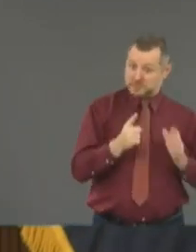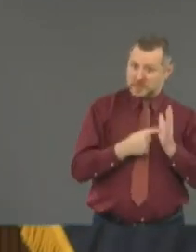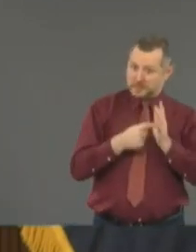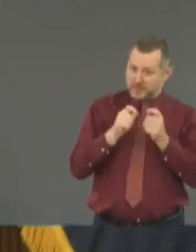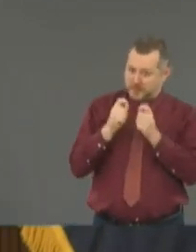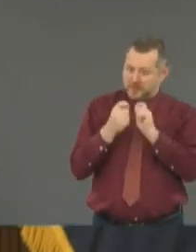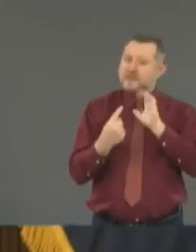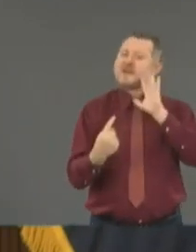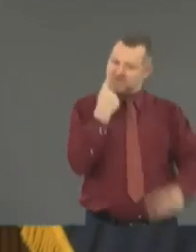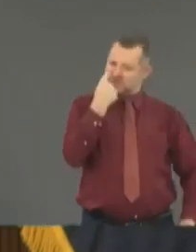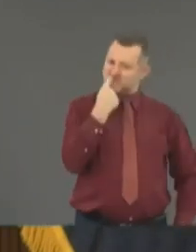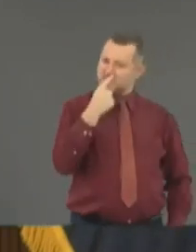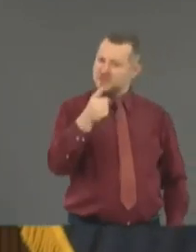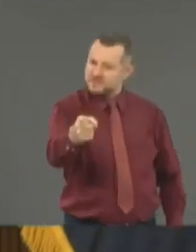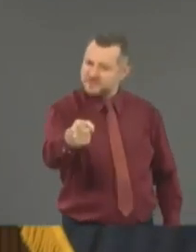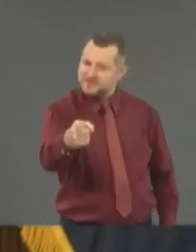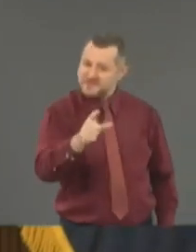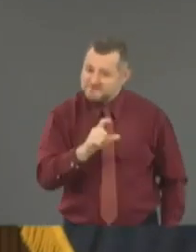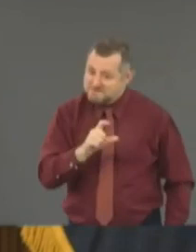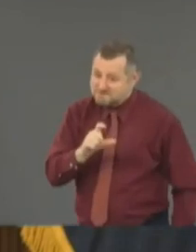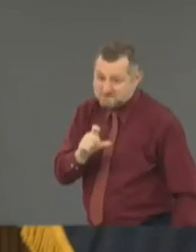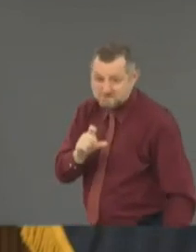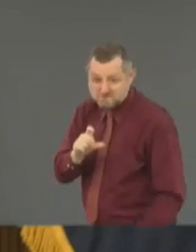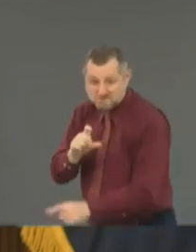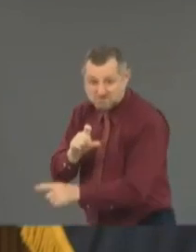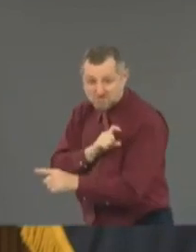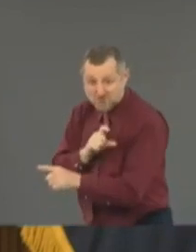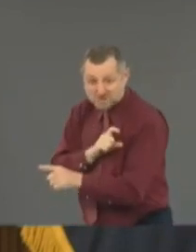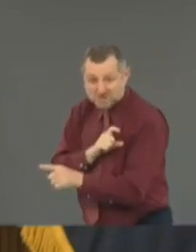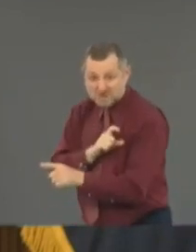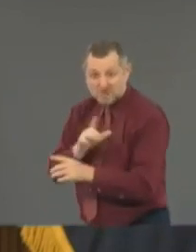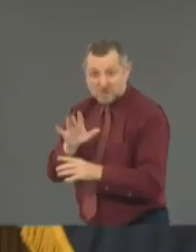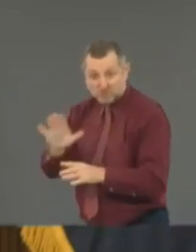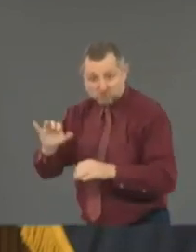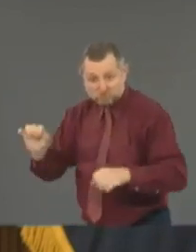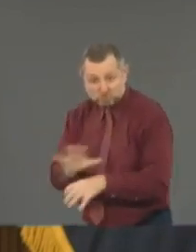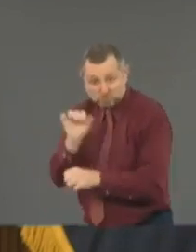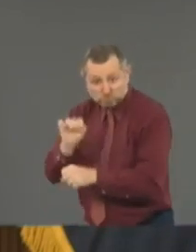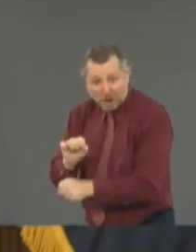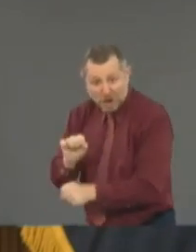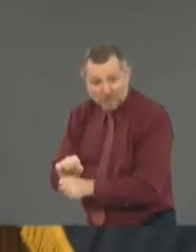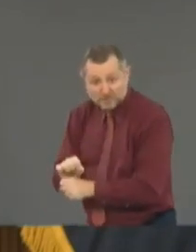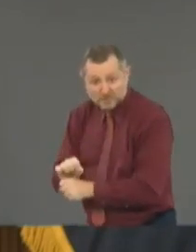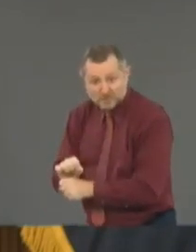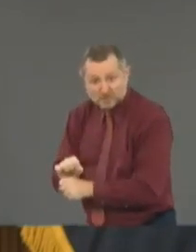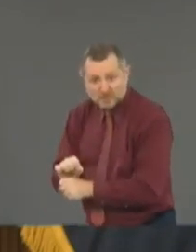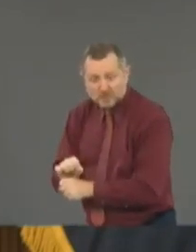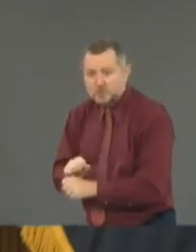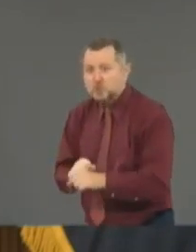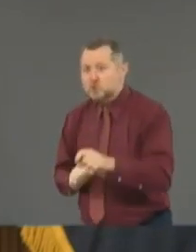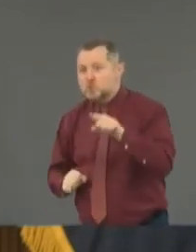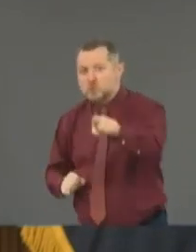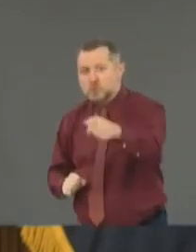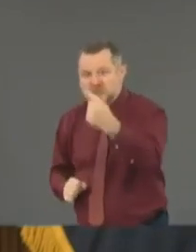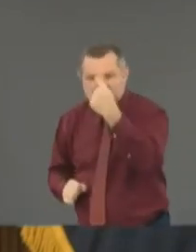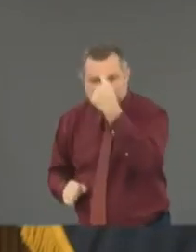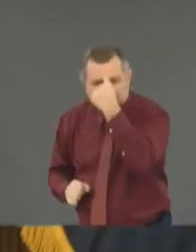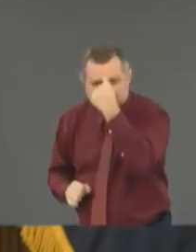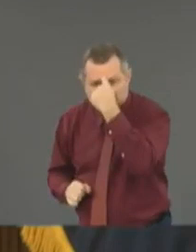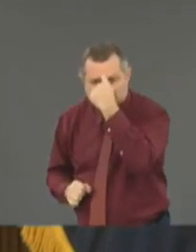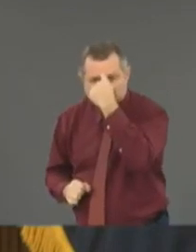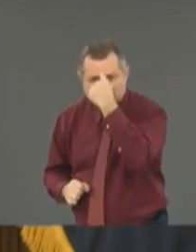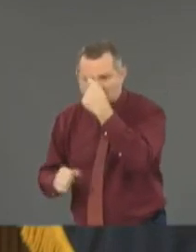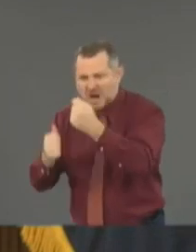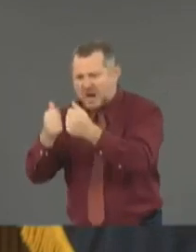A police officer doing their job, do you think there's any sensible police officer who believes their